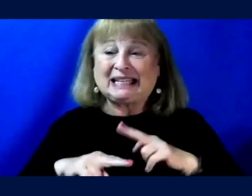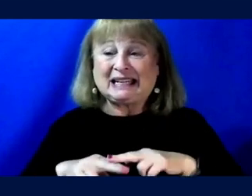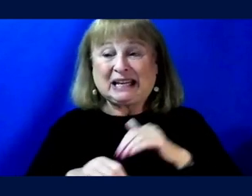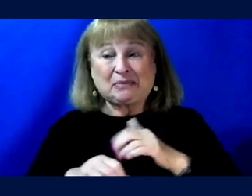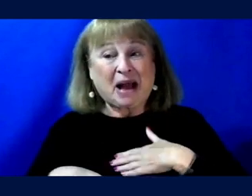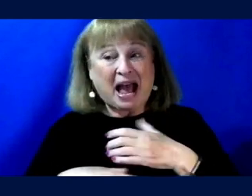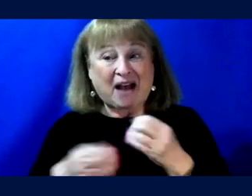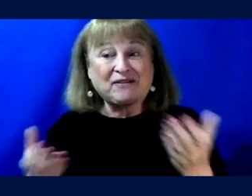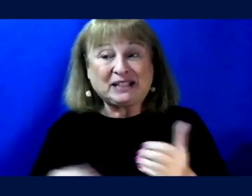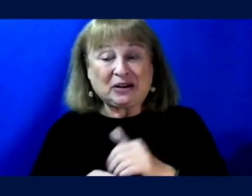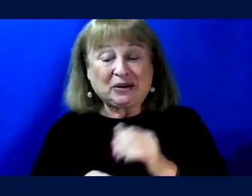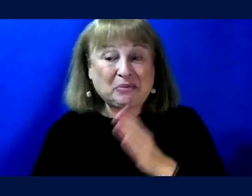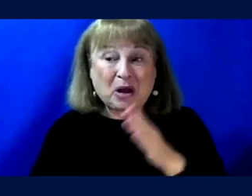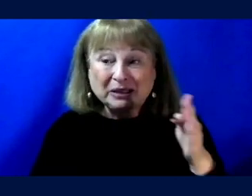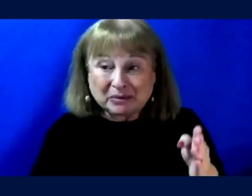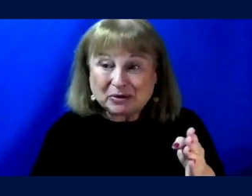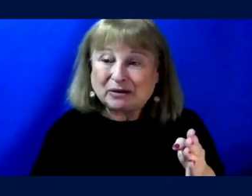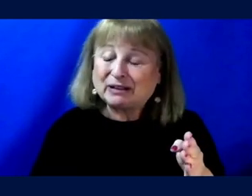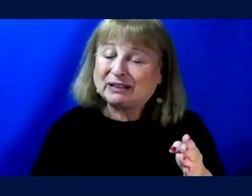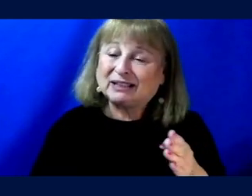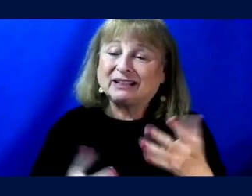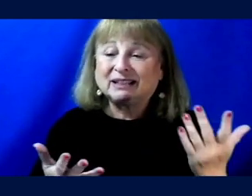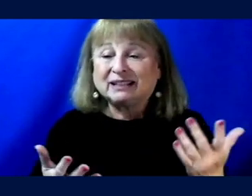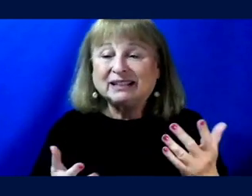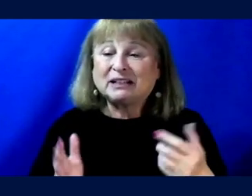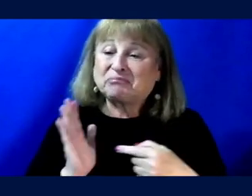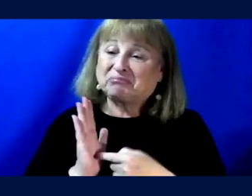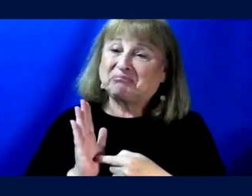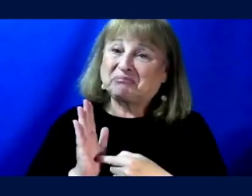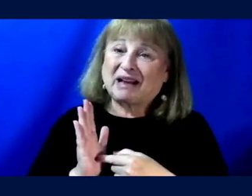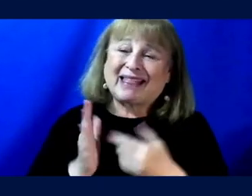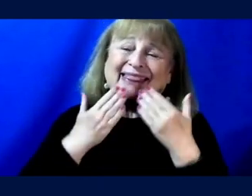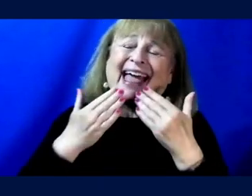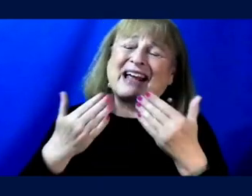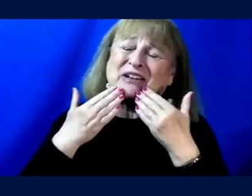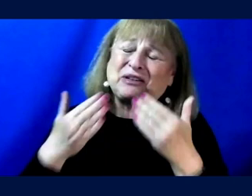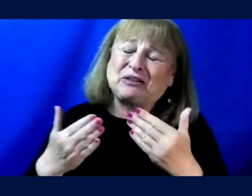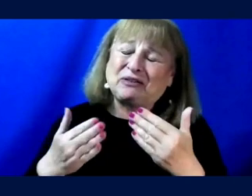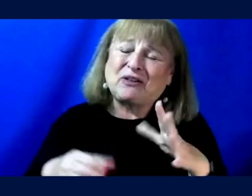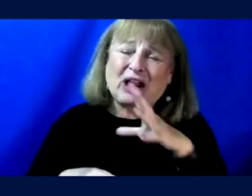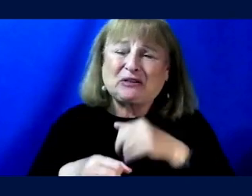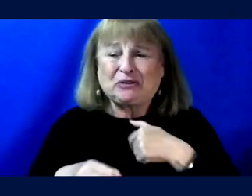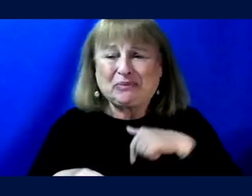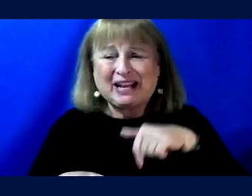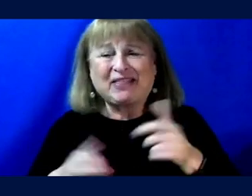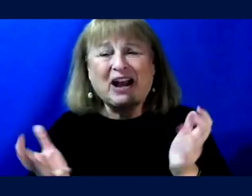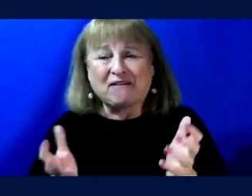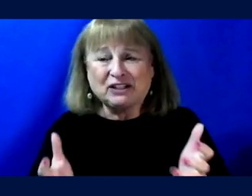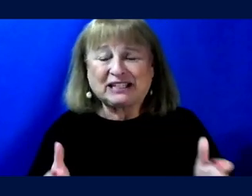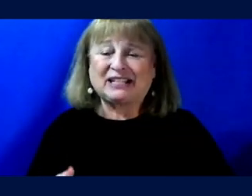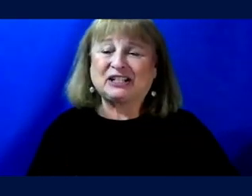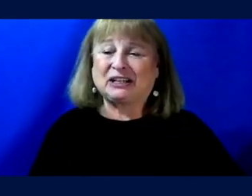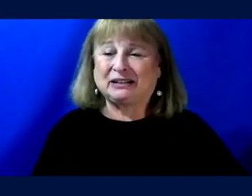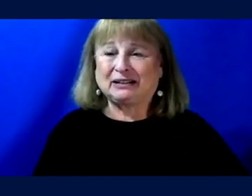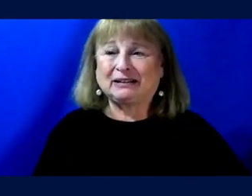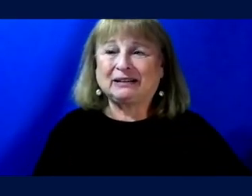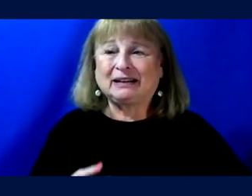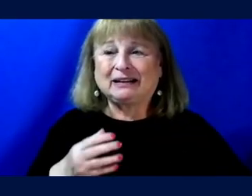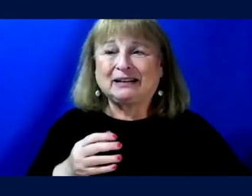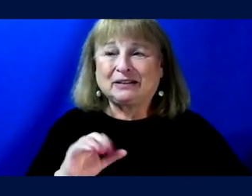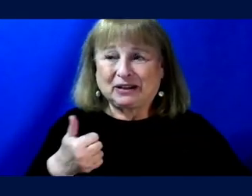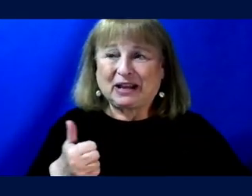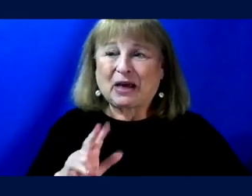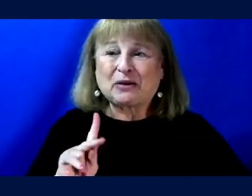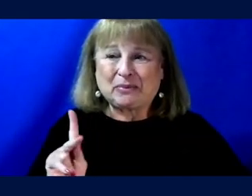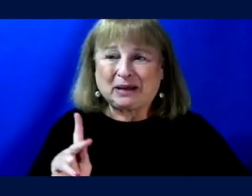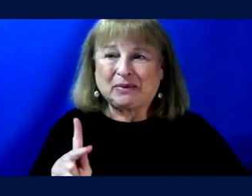office here in Baltimore. And just first by expressing my, my thanks for being included in this conversation and to my co-panelists.